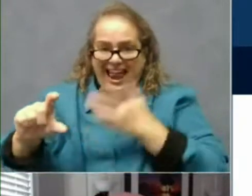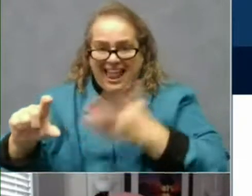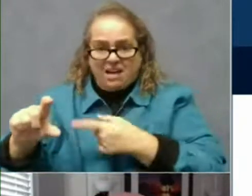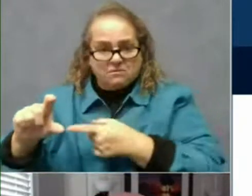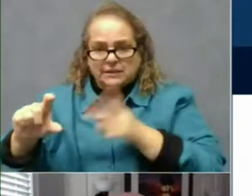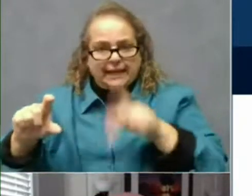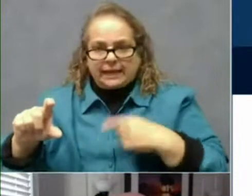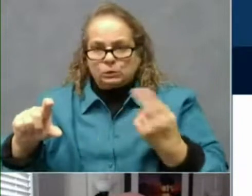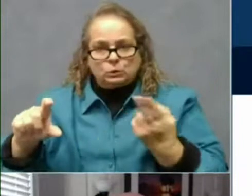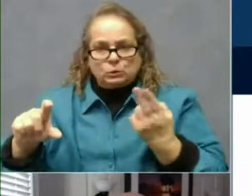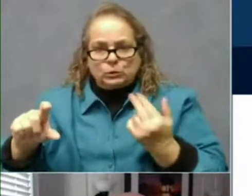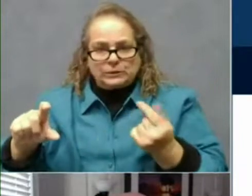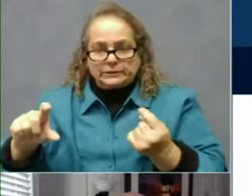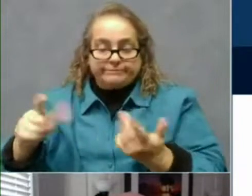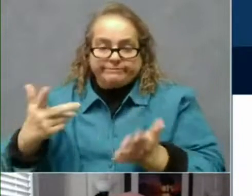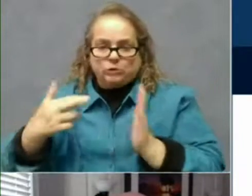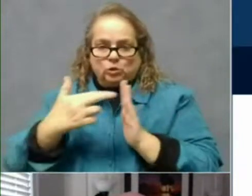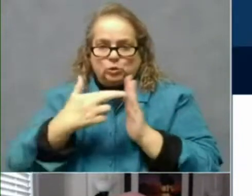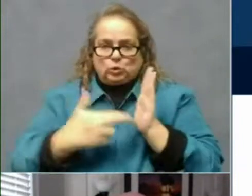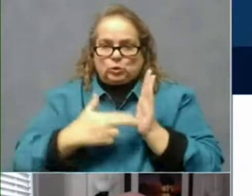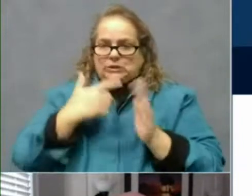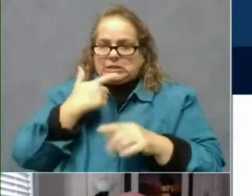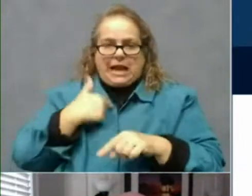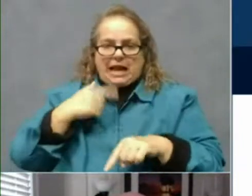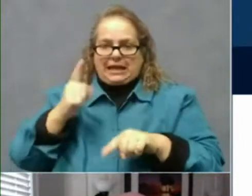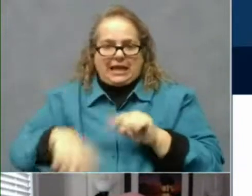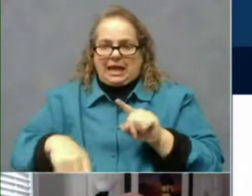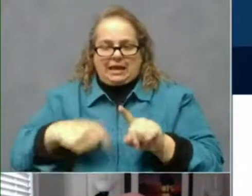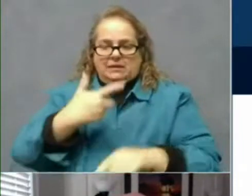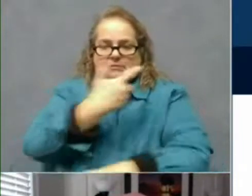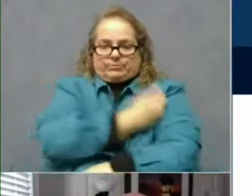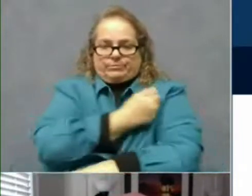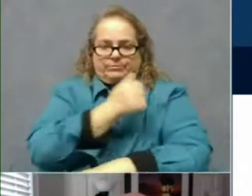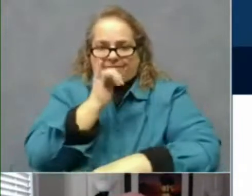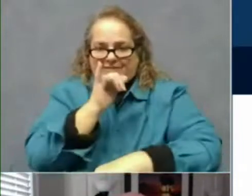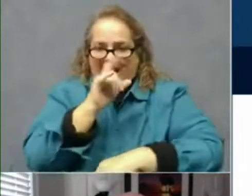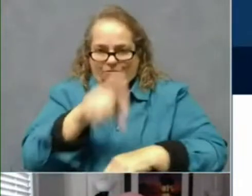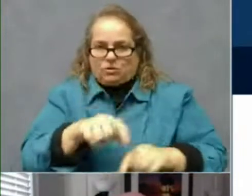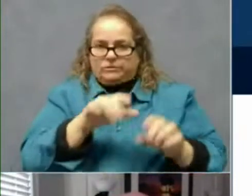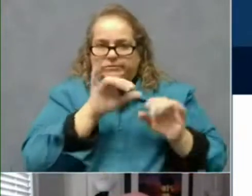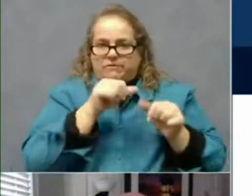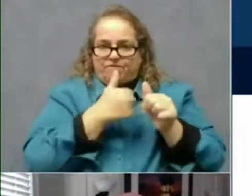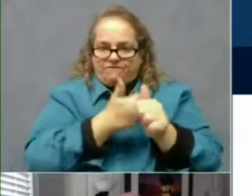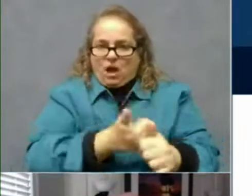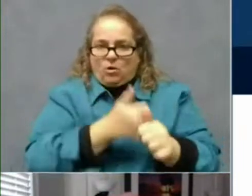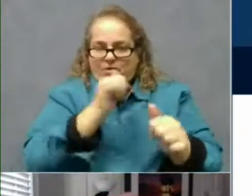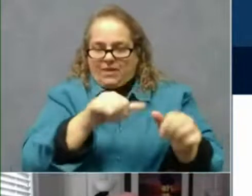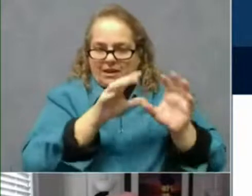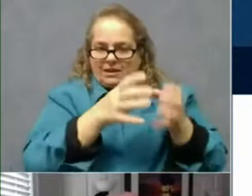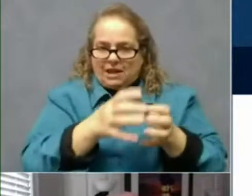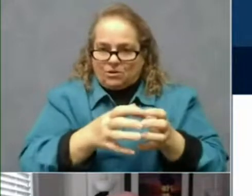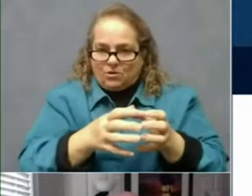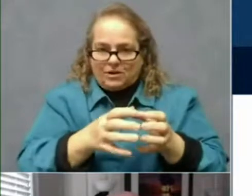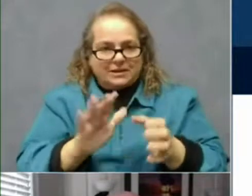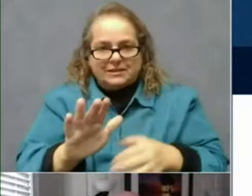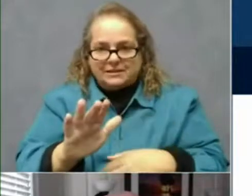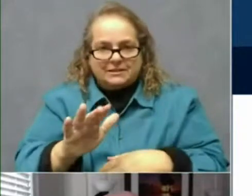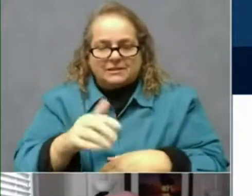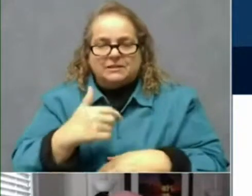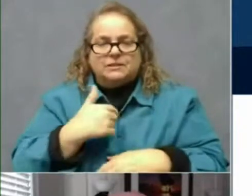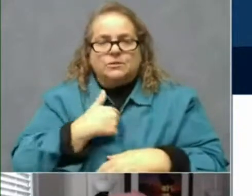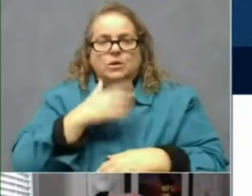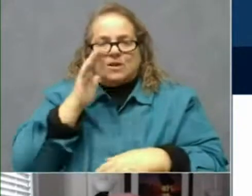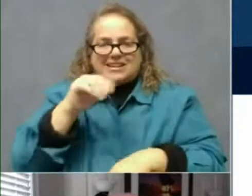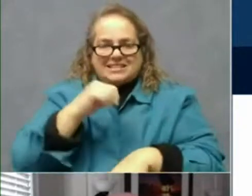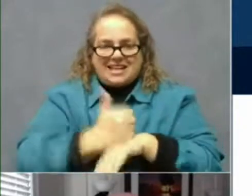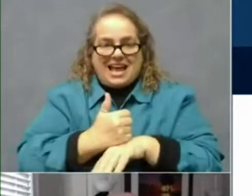the rules say we can only vaccinate these certain folks. So we're going to set the top level goal. The high priority here is for